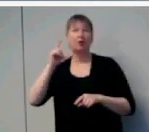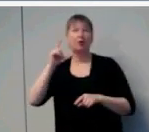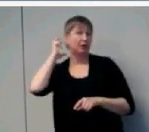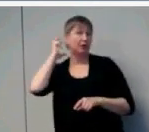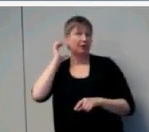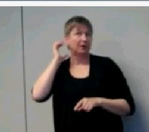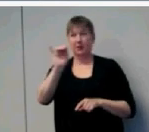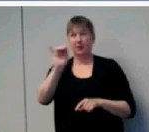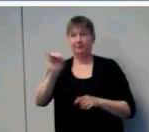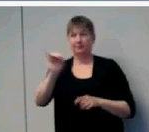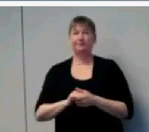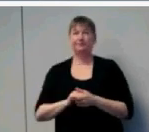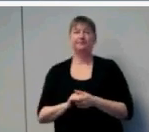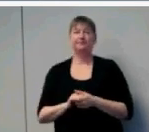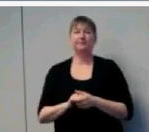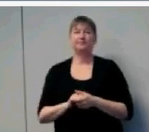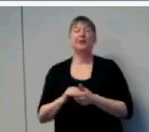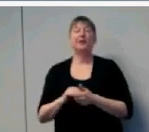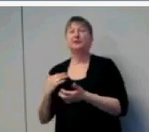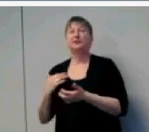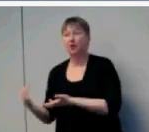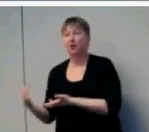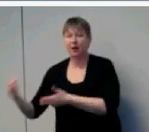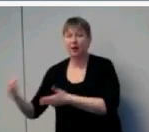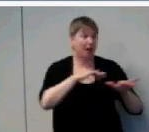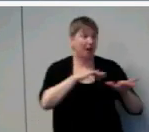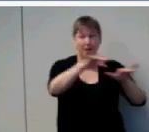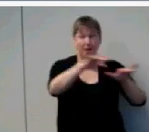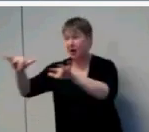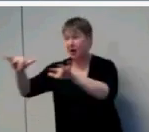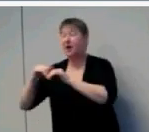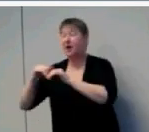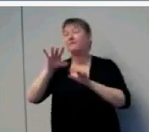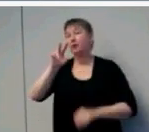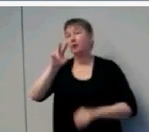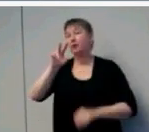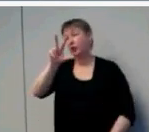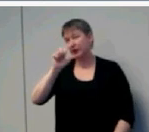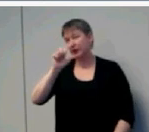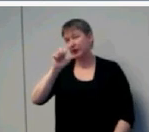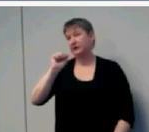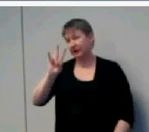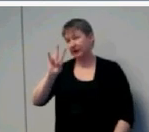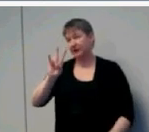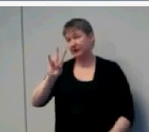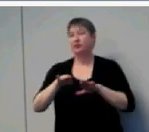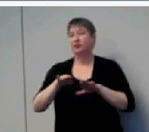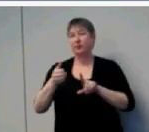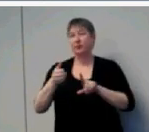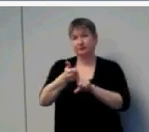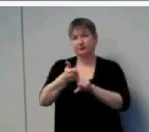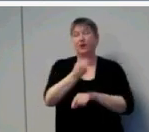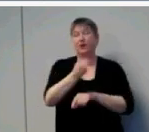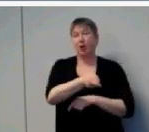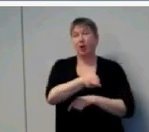We were successful in recruiting 317 children who are hard of hearing. And they were matched